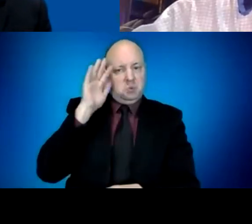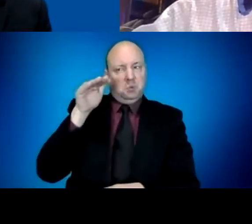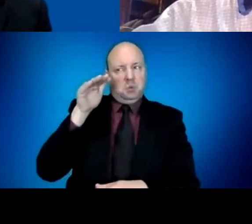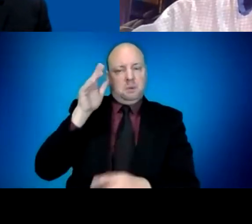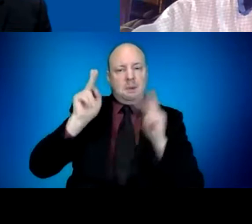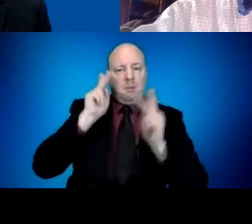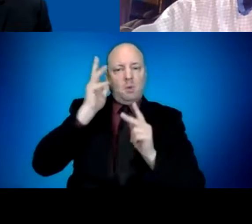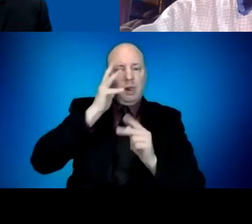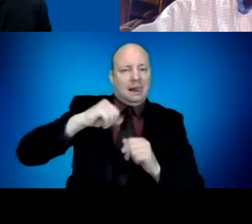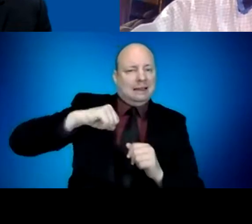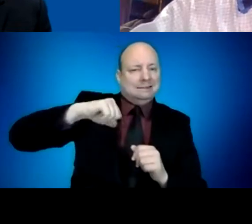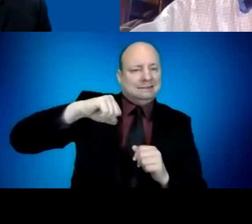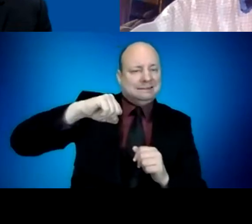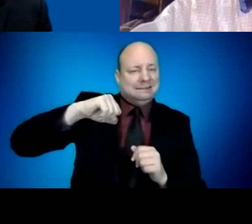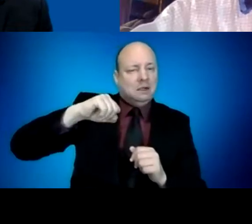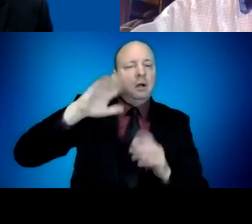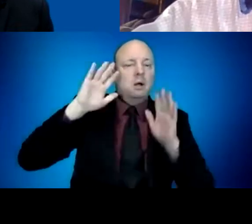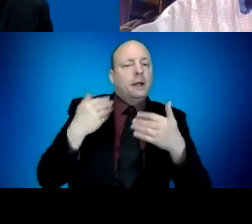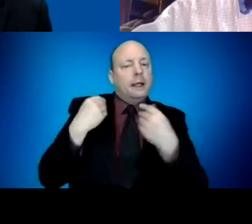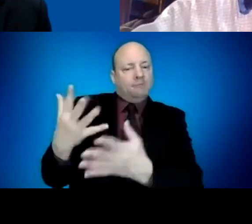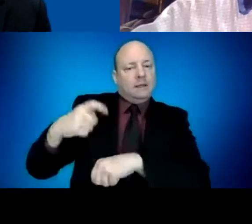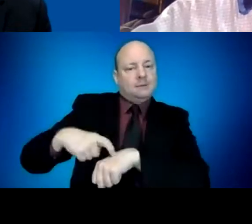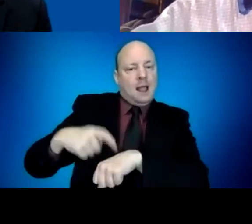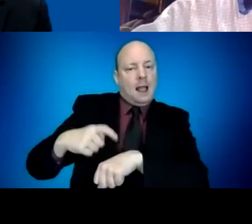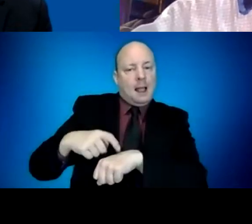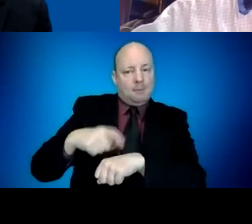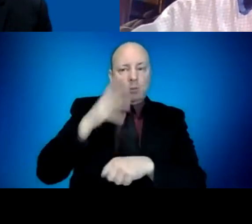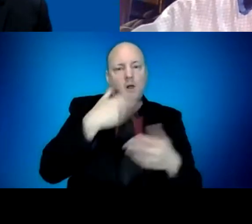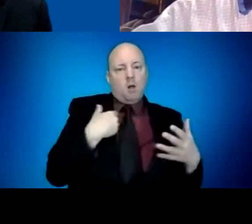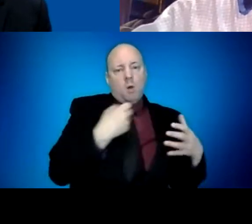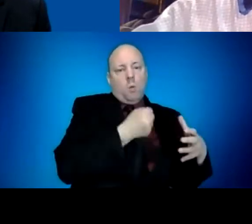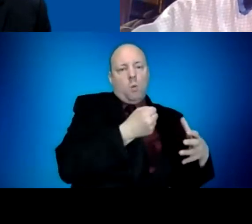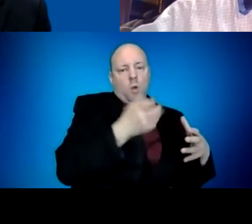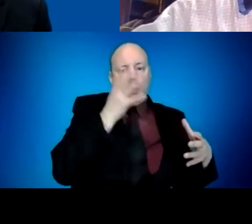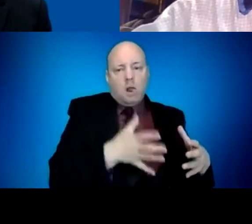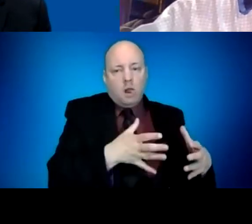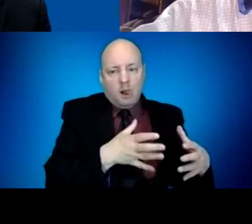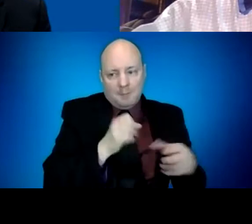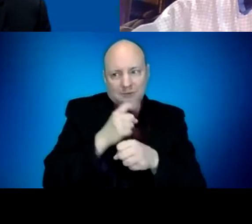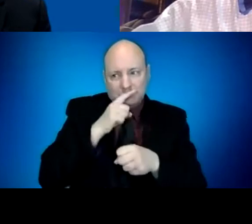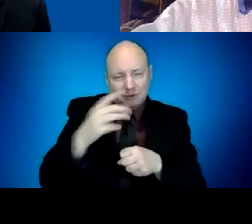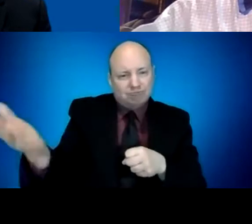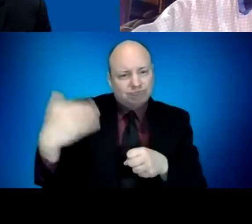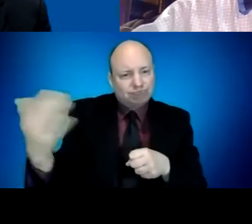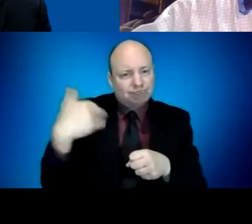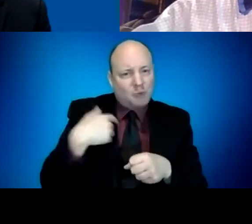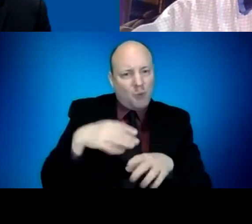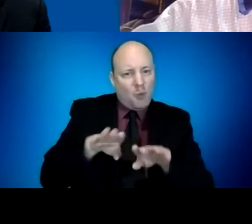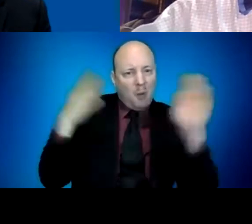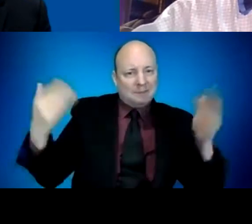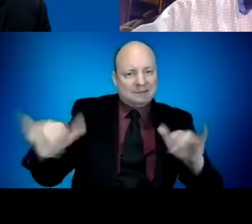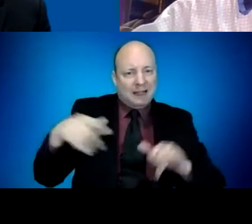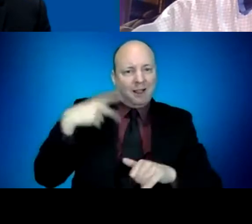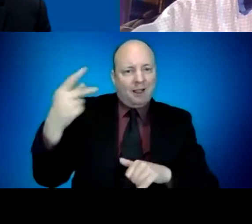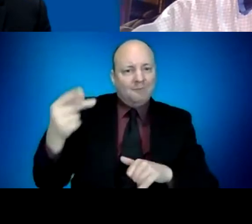about earlier, reaching into hard to reach populations, one by one vaccines for homebound seniors, for